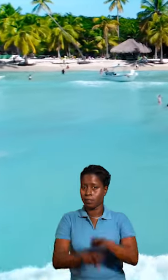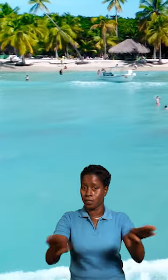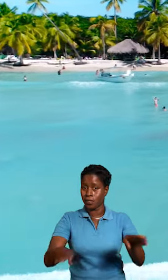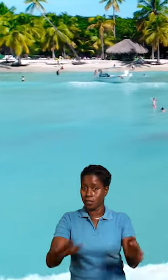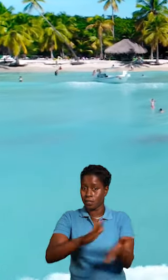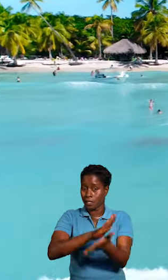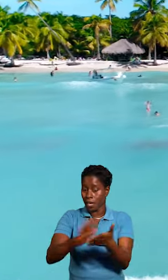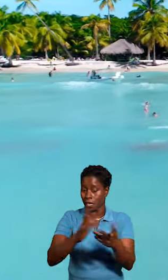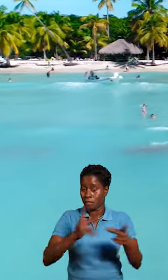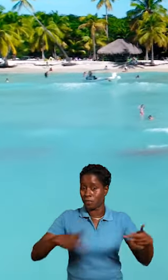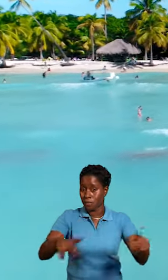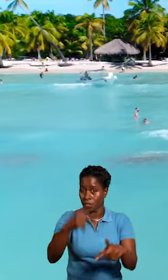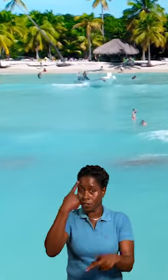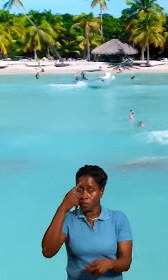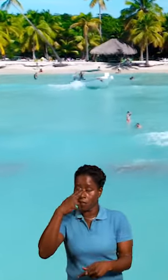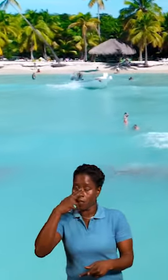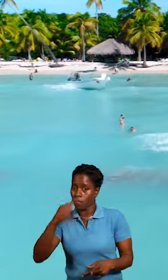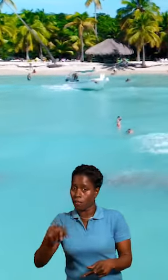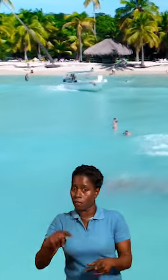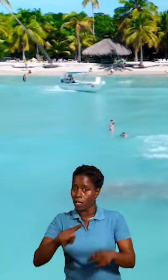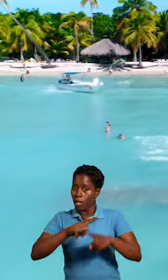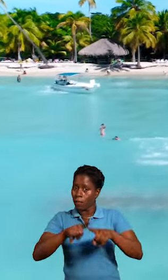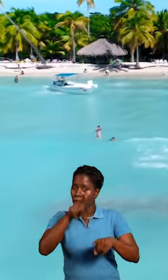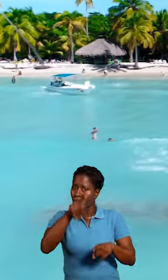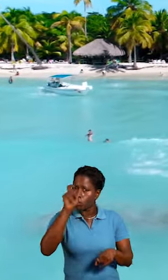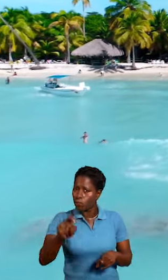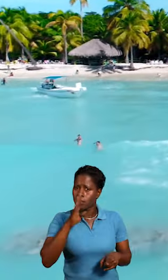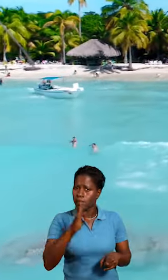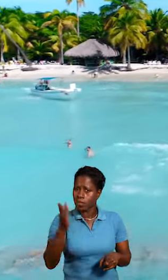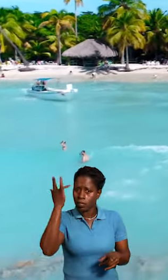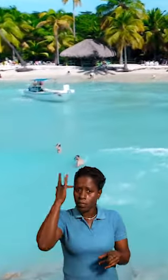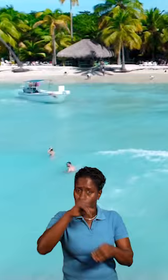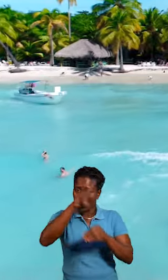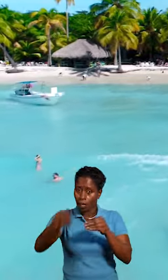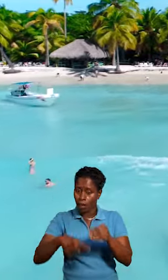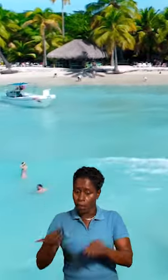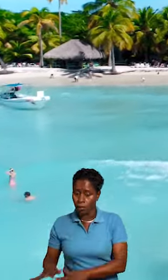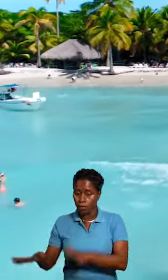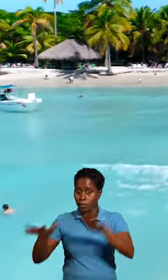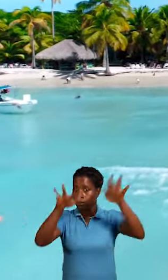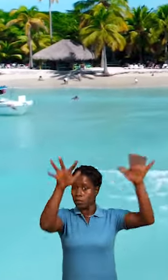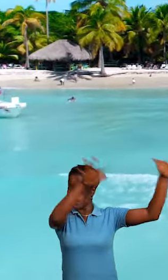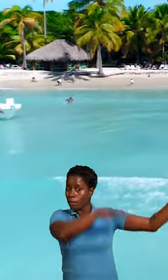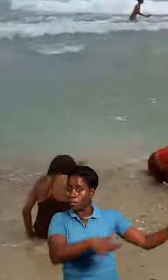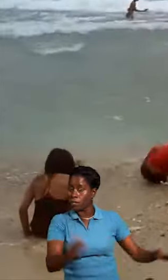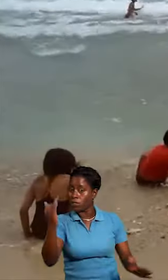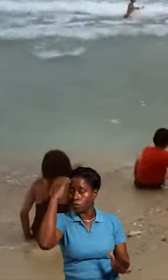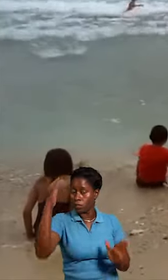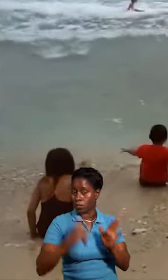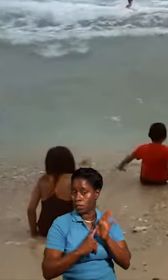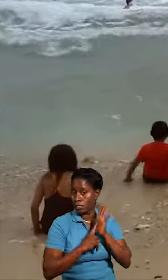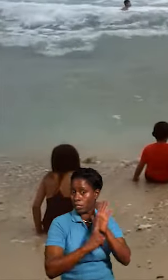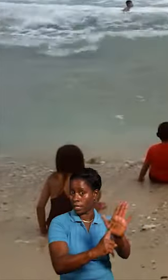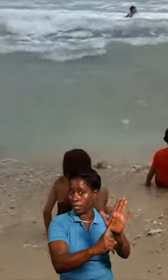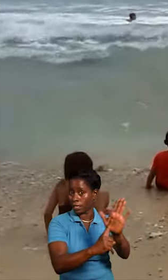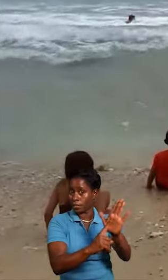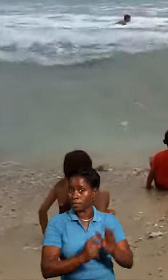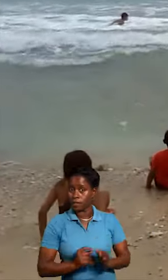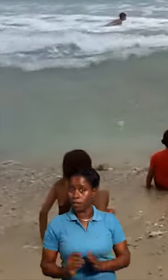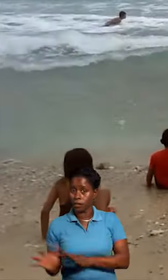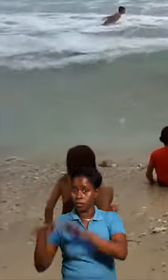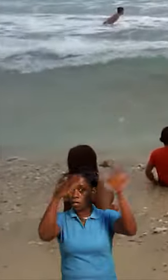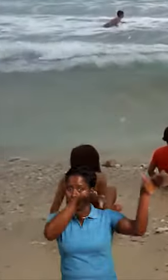The seaside is a great place for recreation, but you should be tsunami smart and know the natural warning signs of an imminent tsunami.